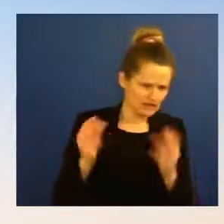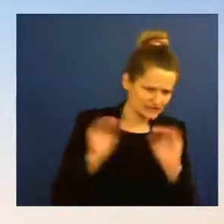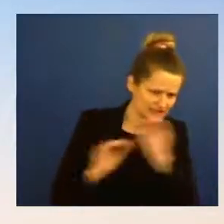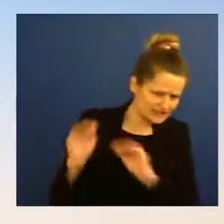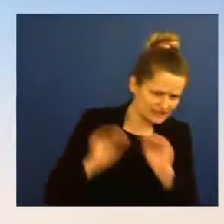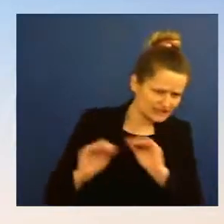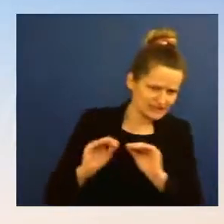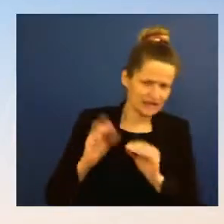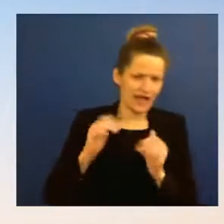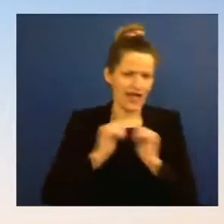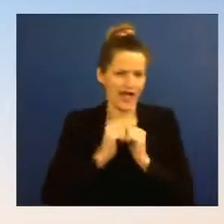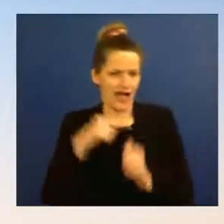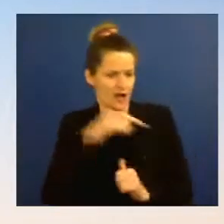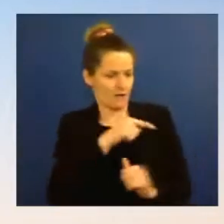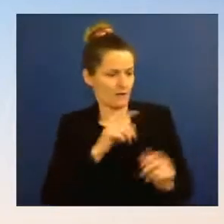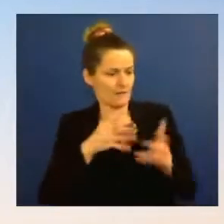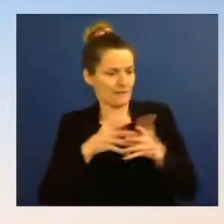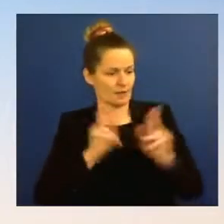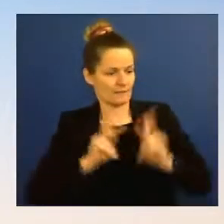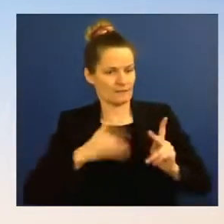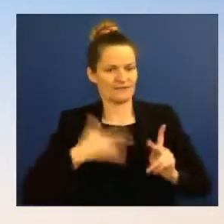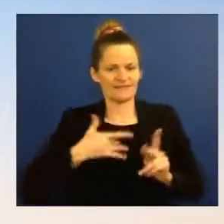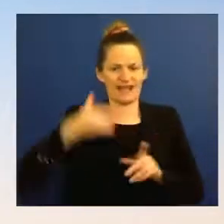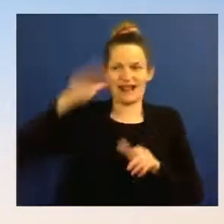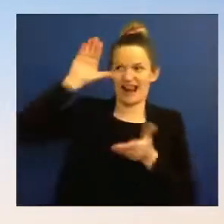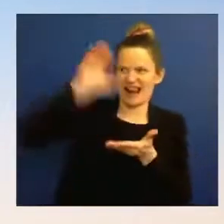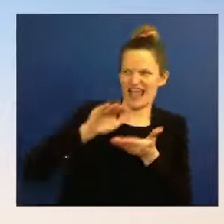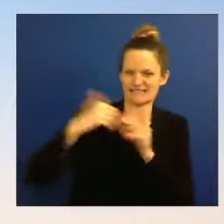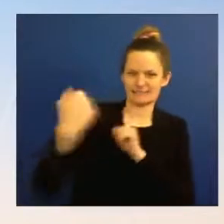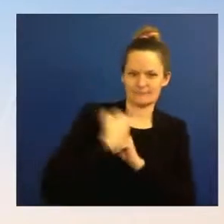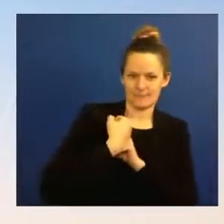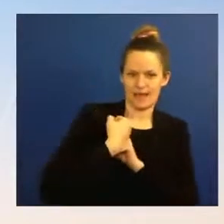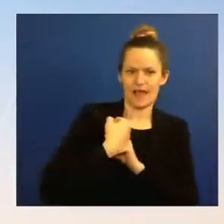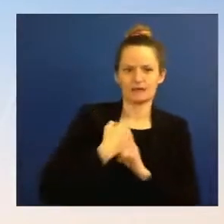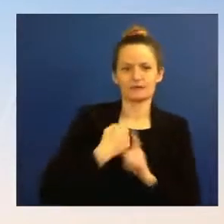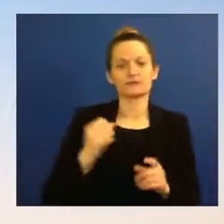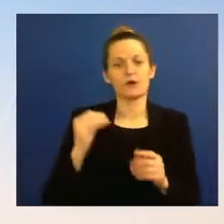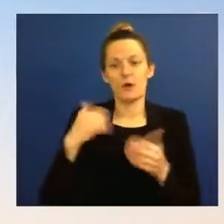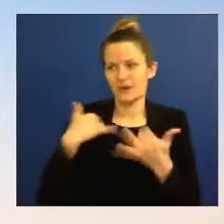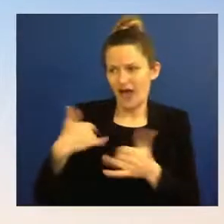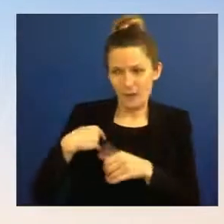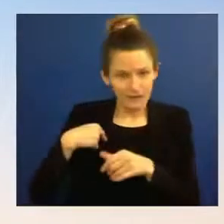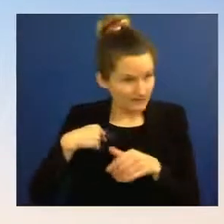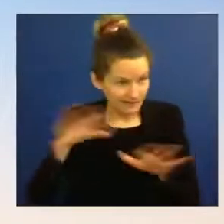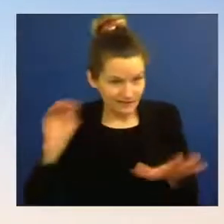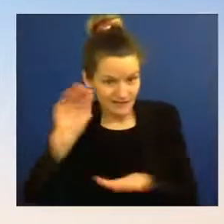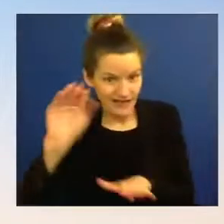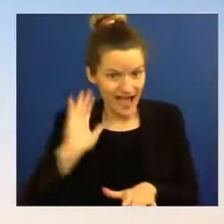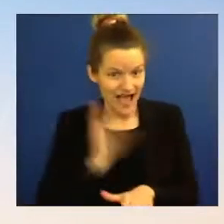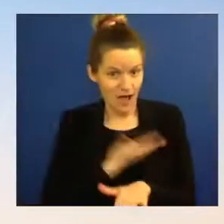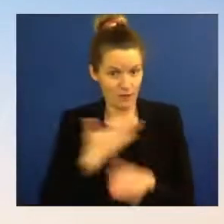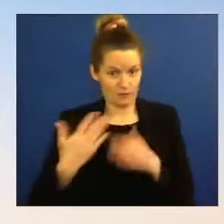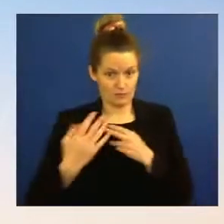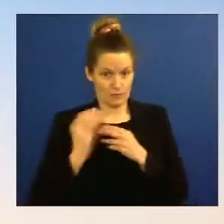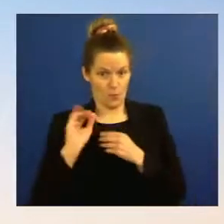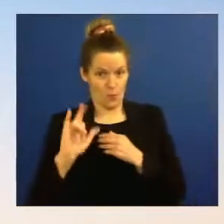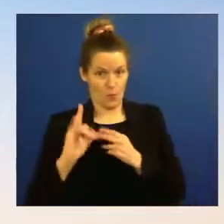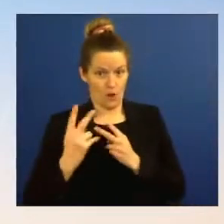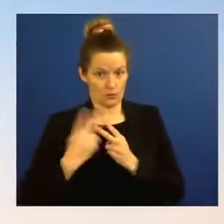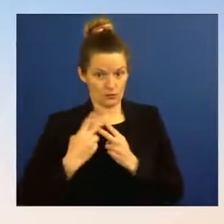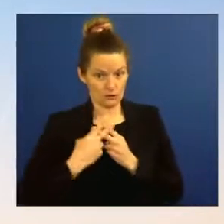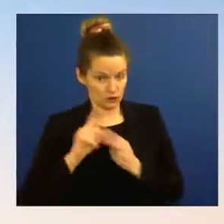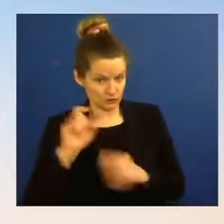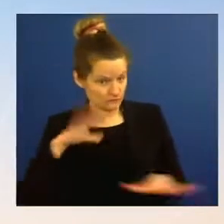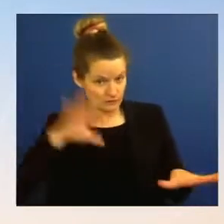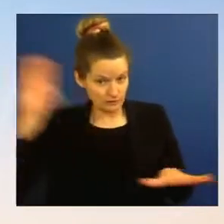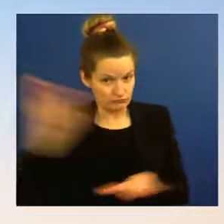Reserve, did that in a coordinated way. We have a range of options on the table we are considering. But where we are at in this moment is